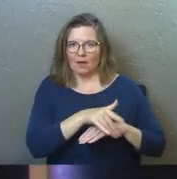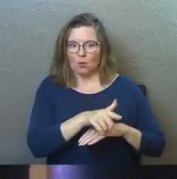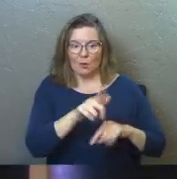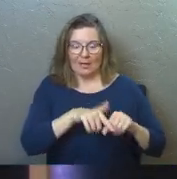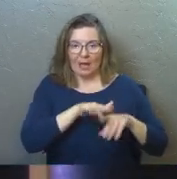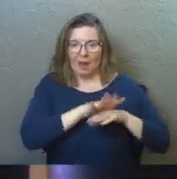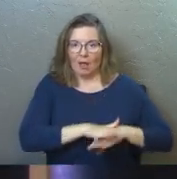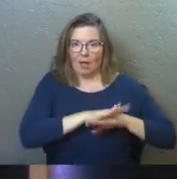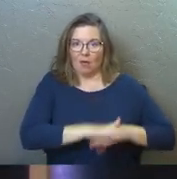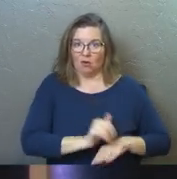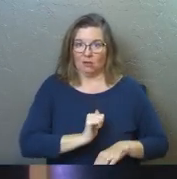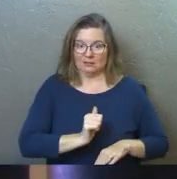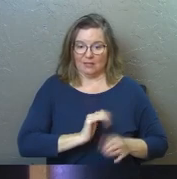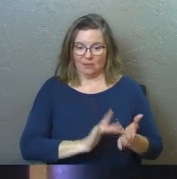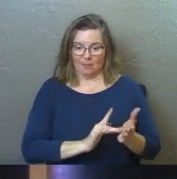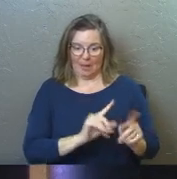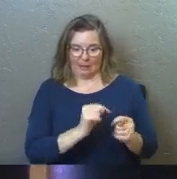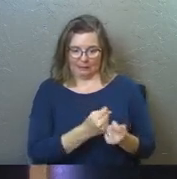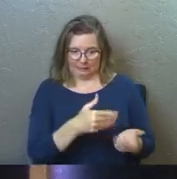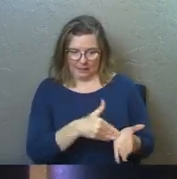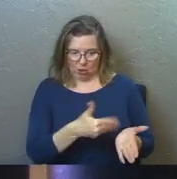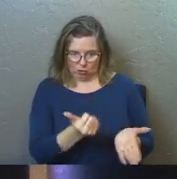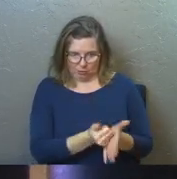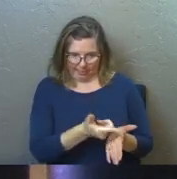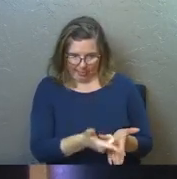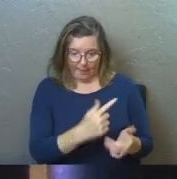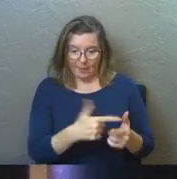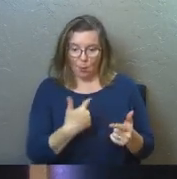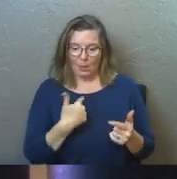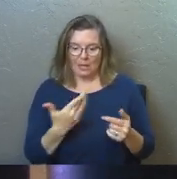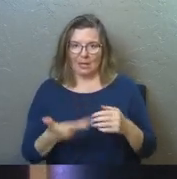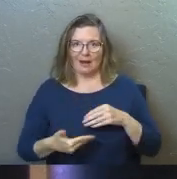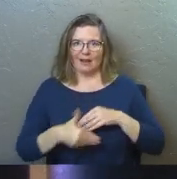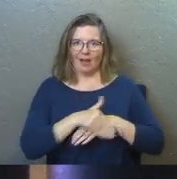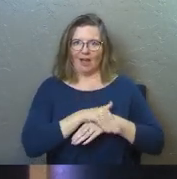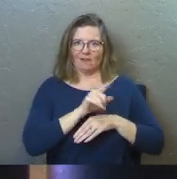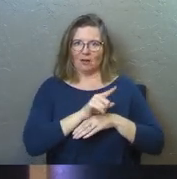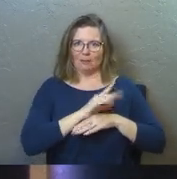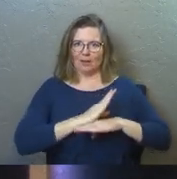resuscitate him. The medical professionals are on it. But we can cover him.